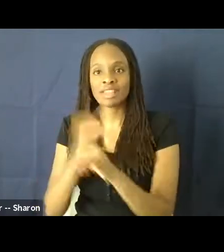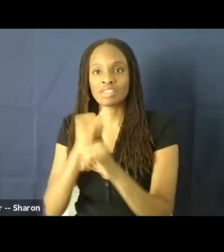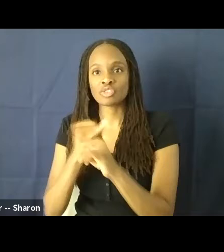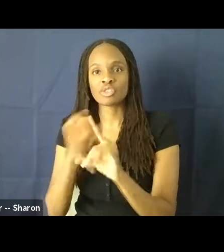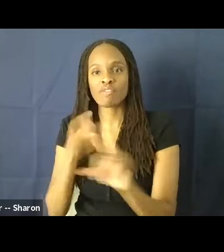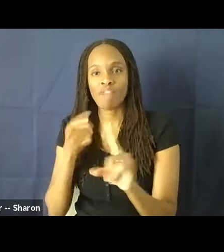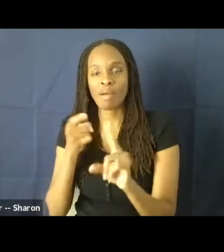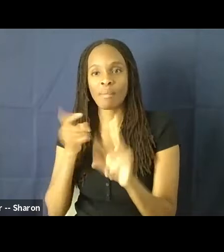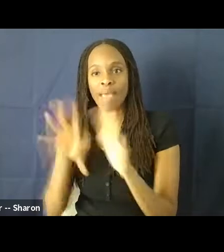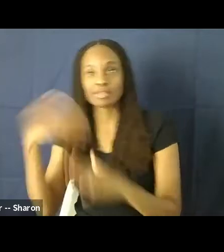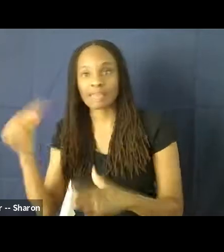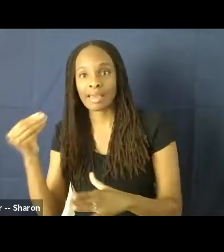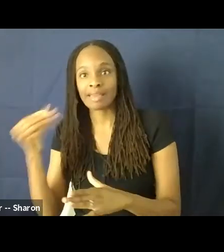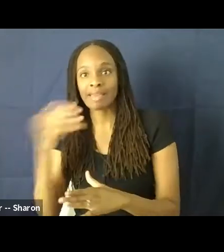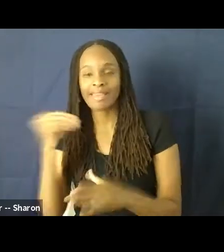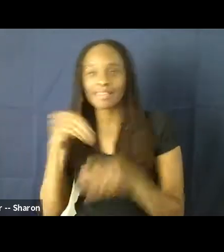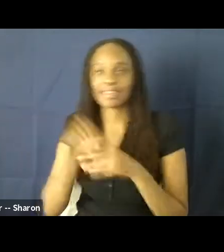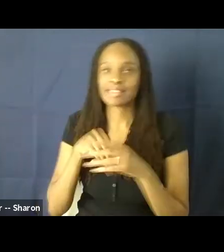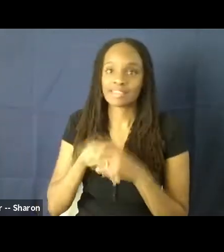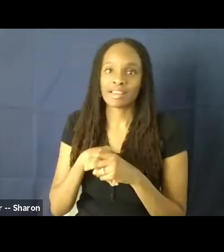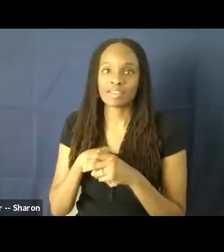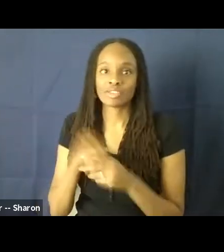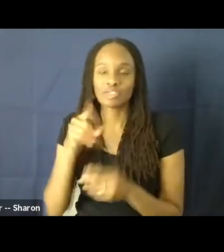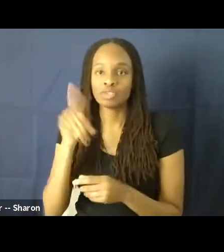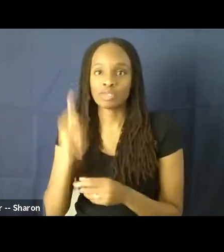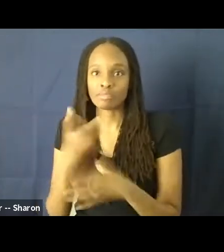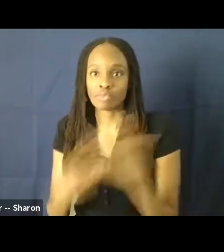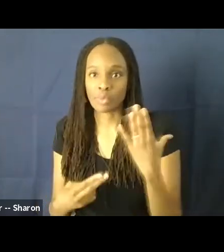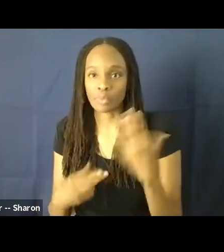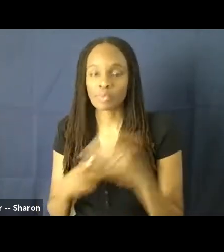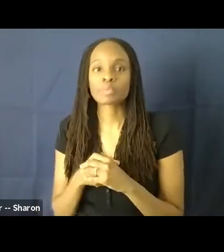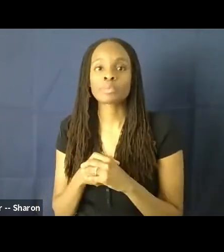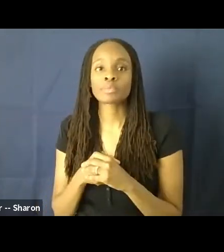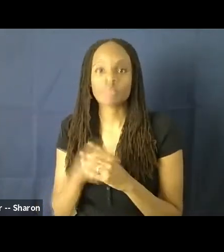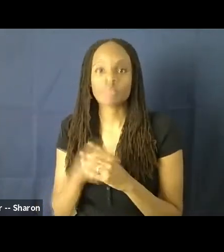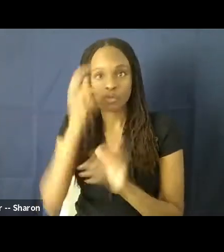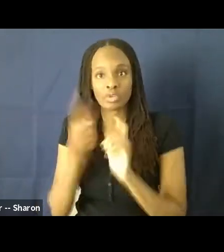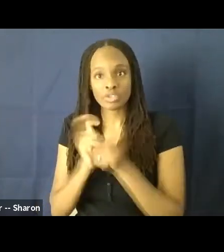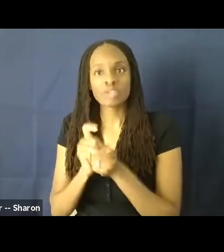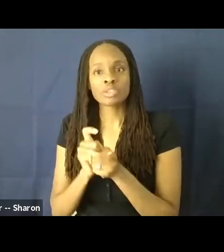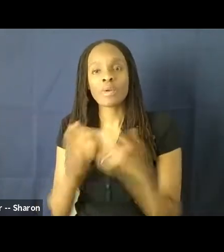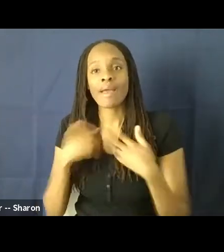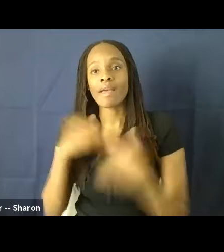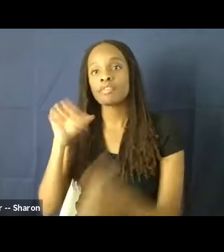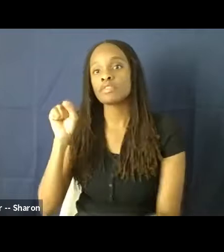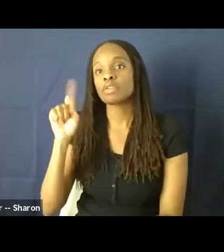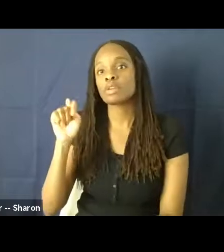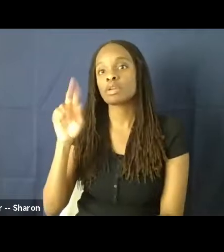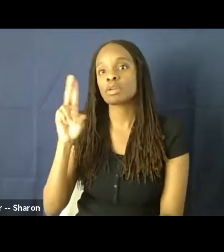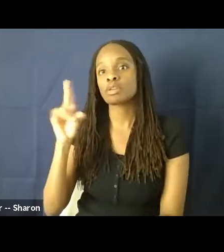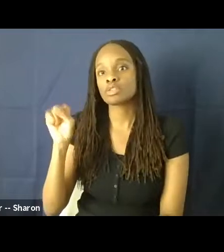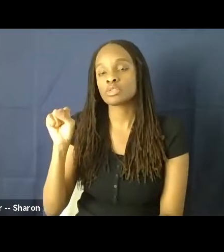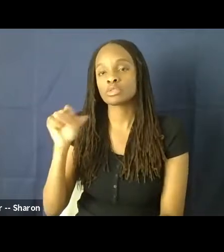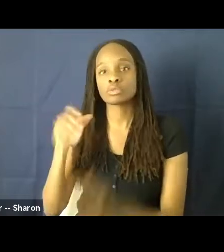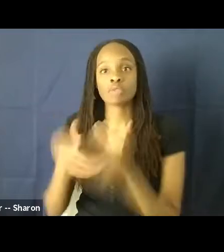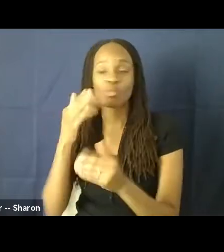change is really impossible without disruption from both. And so, you know, there are studios. Almost every studio and network